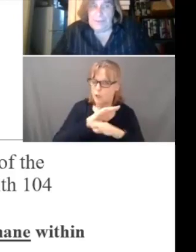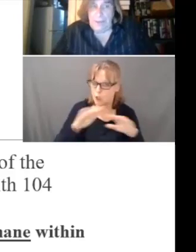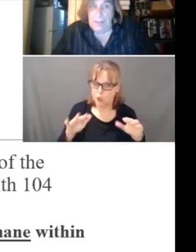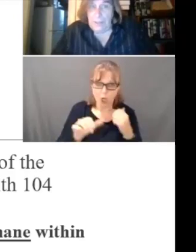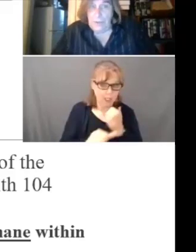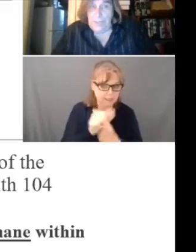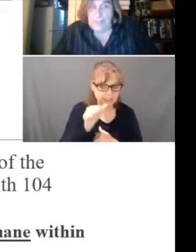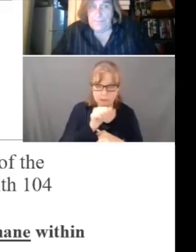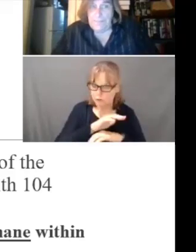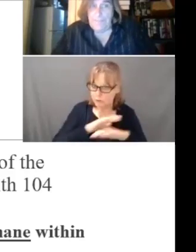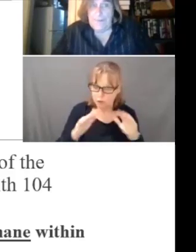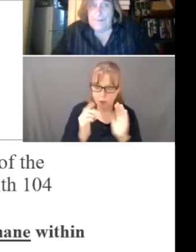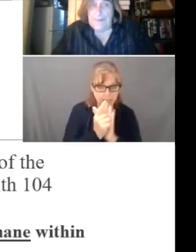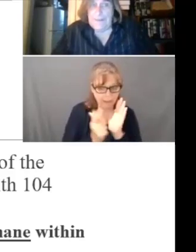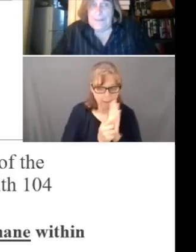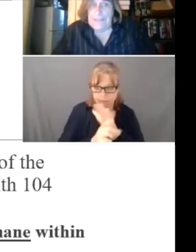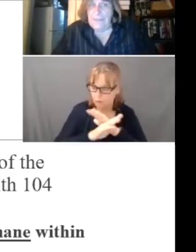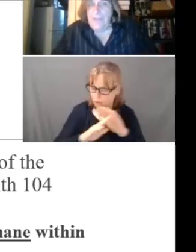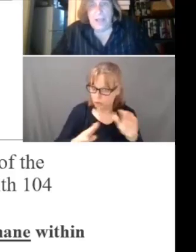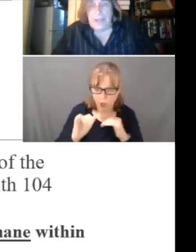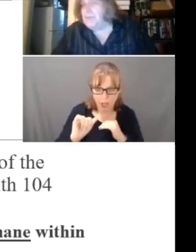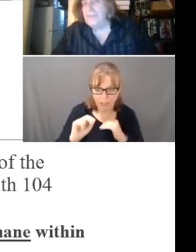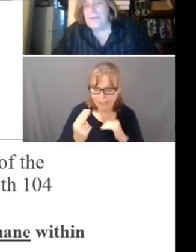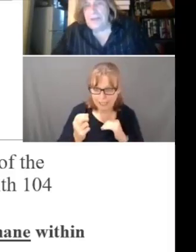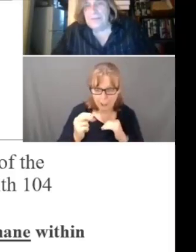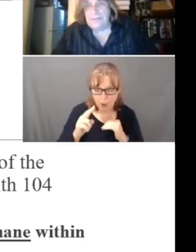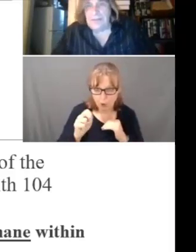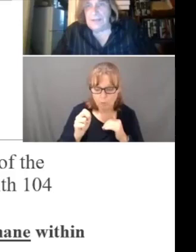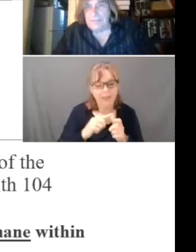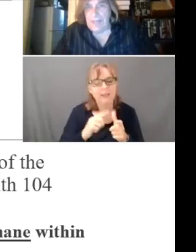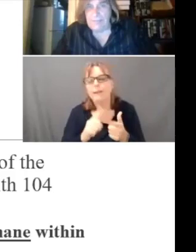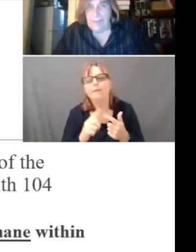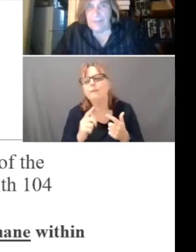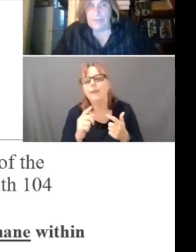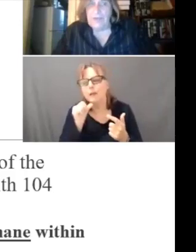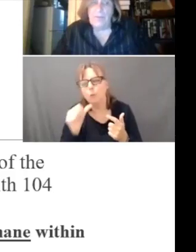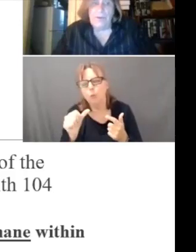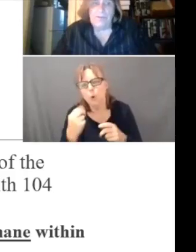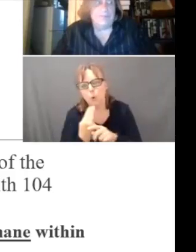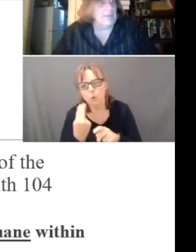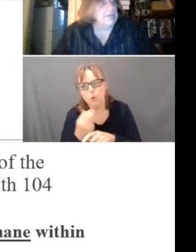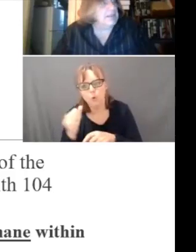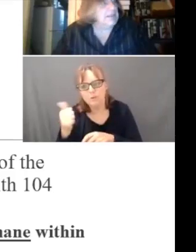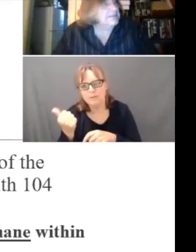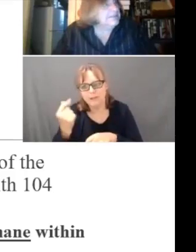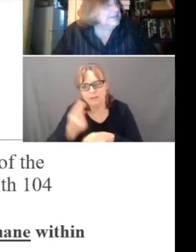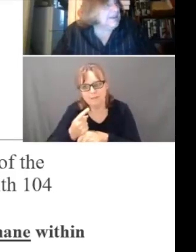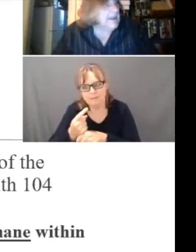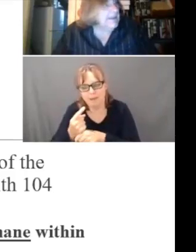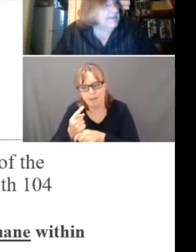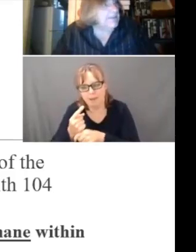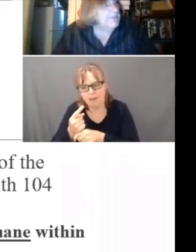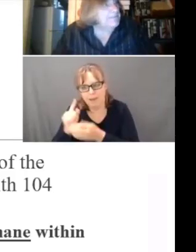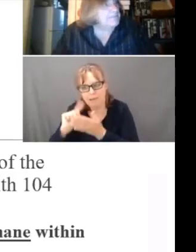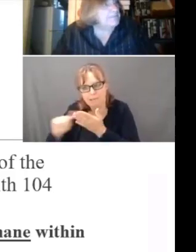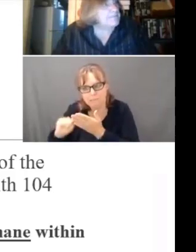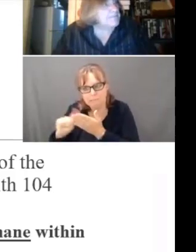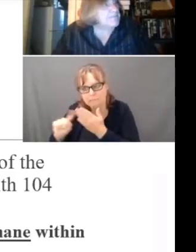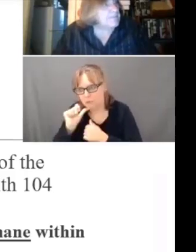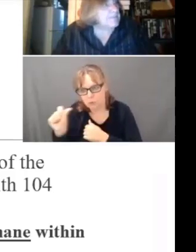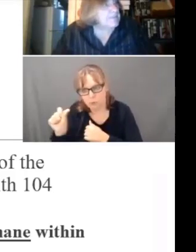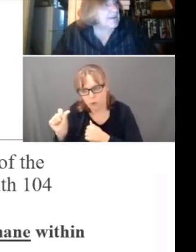inhumane, it is not going to be treated as a 10-day fact finding. So in other words, if somebody, I don't know,